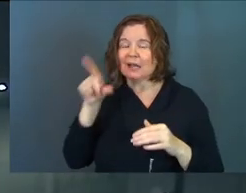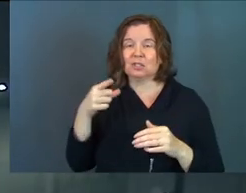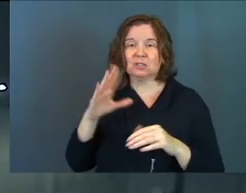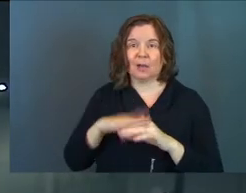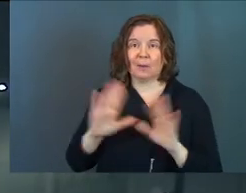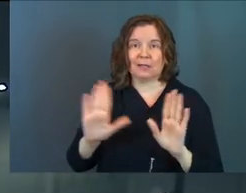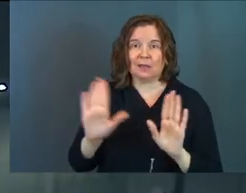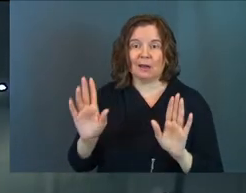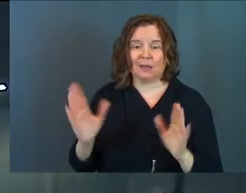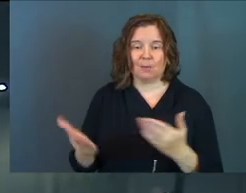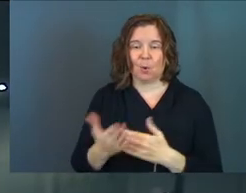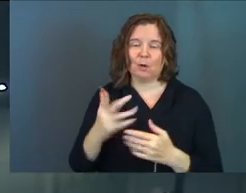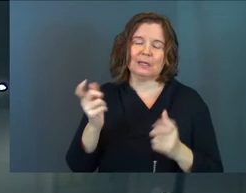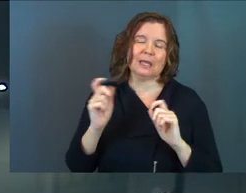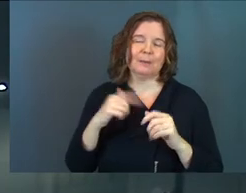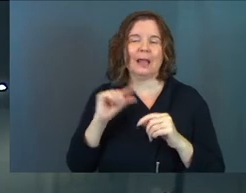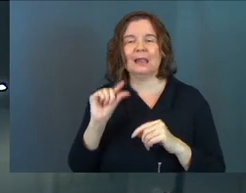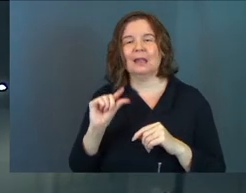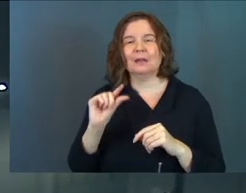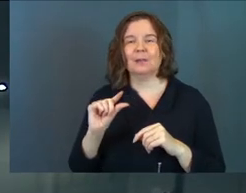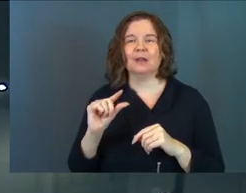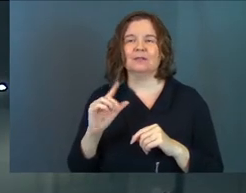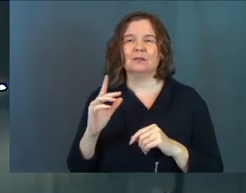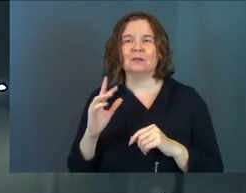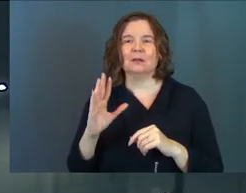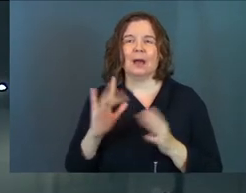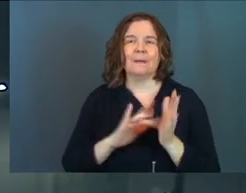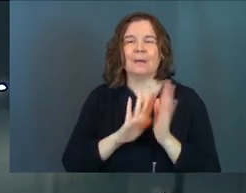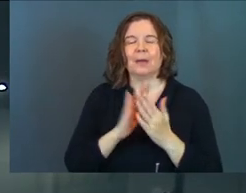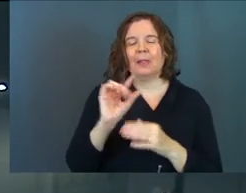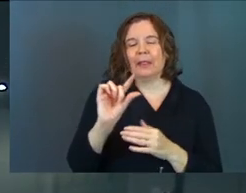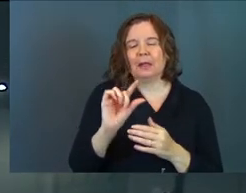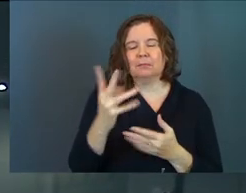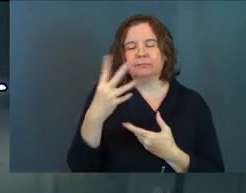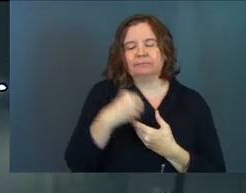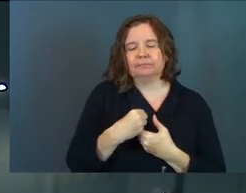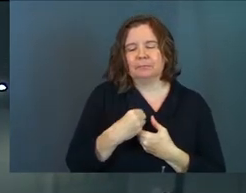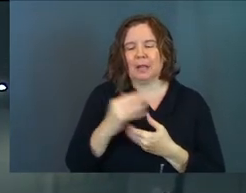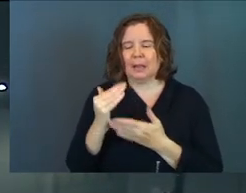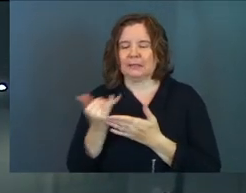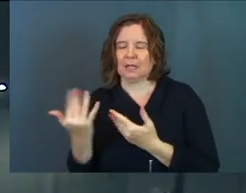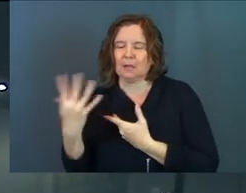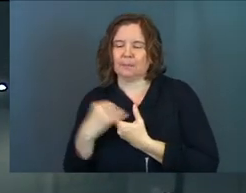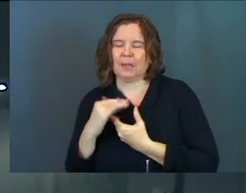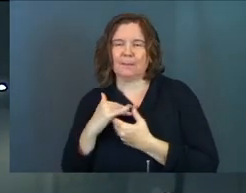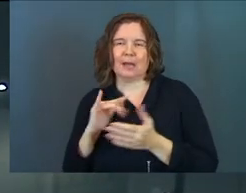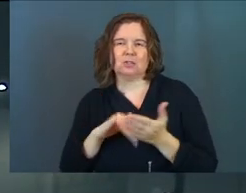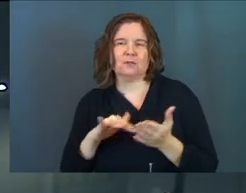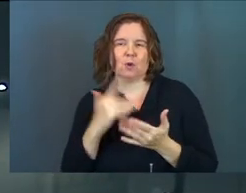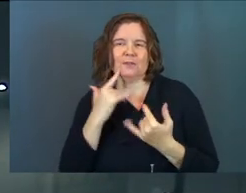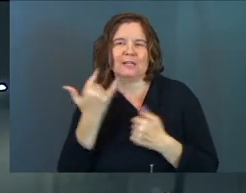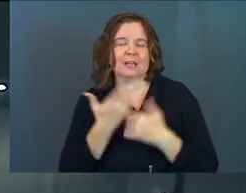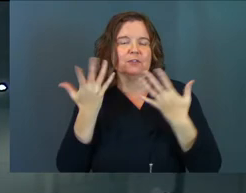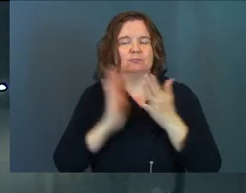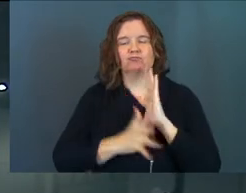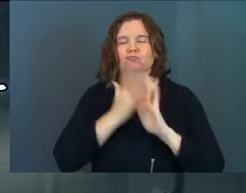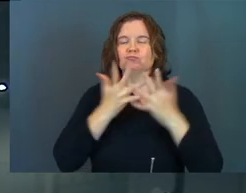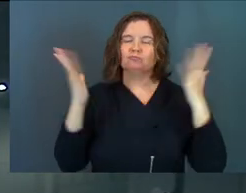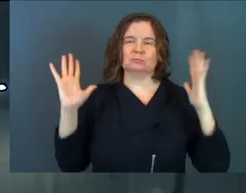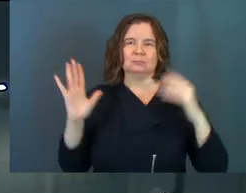just coming on Sunday morning it's like give me a little bit of Bible give me a little bit of a lesson today I want my little devotional for today.